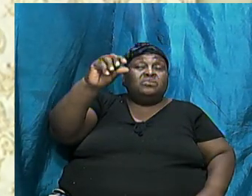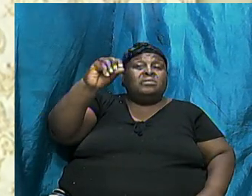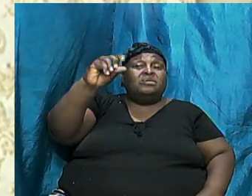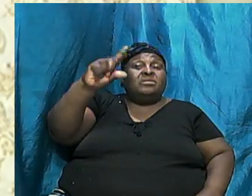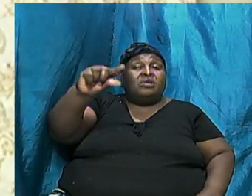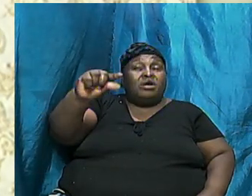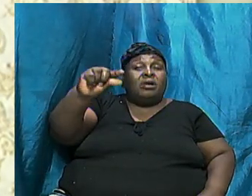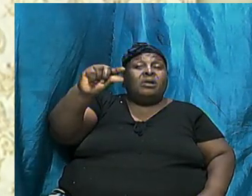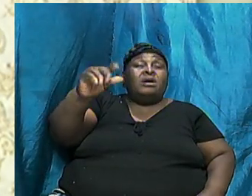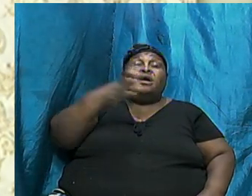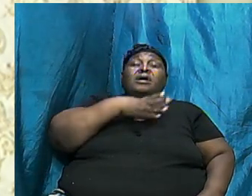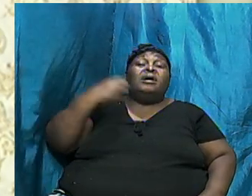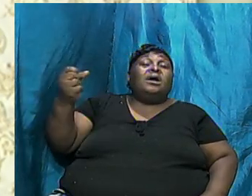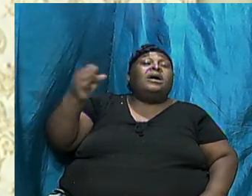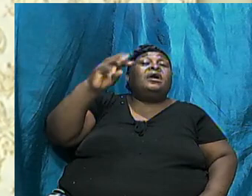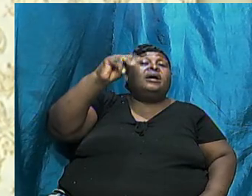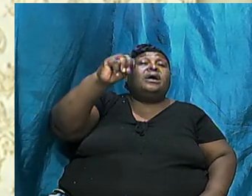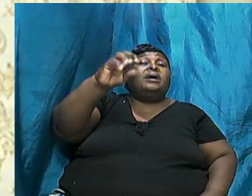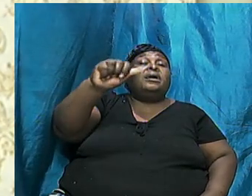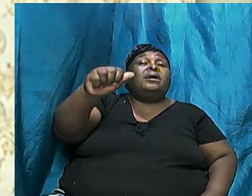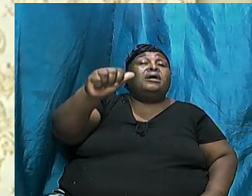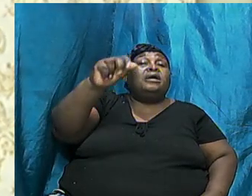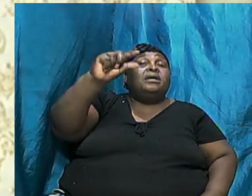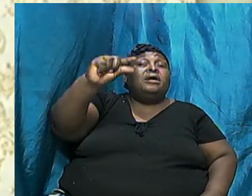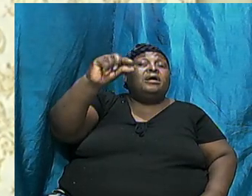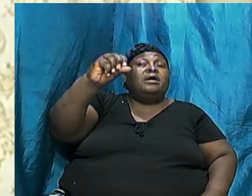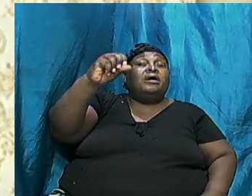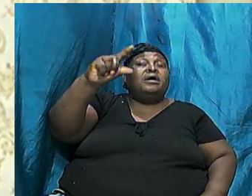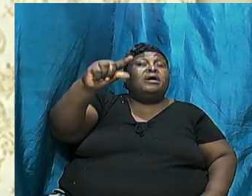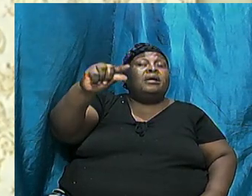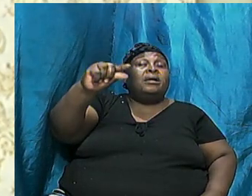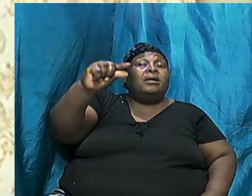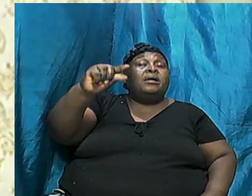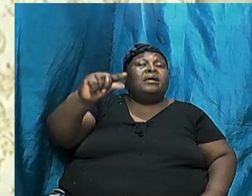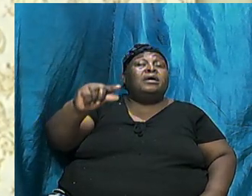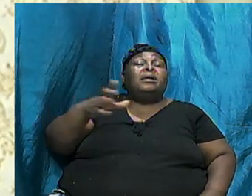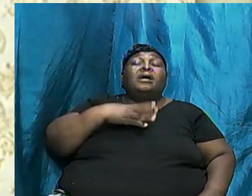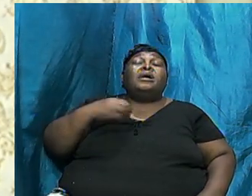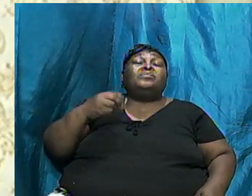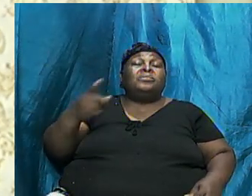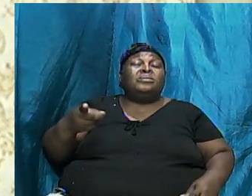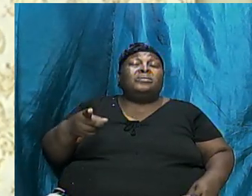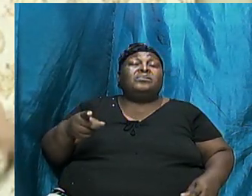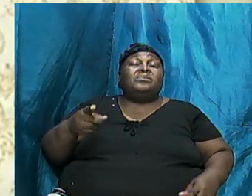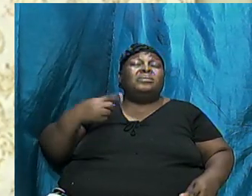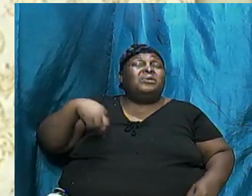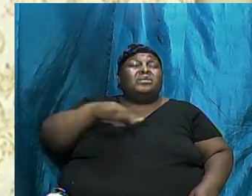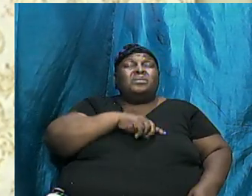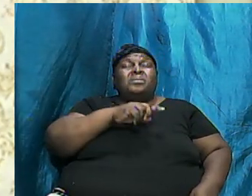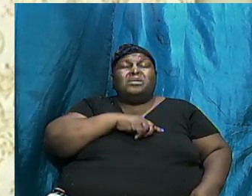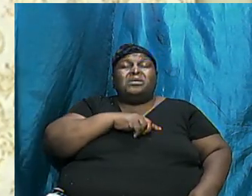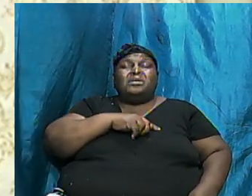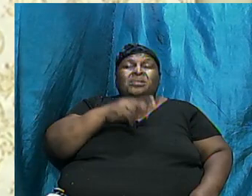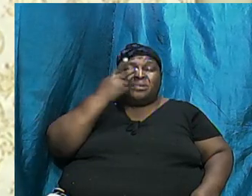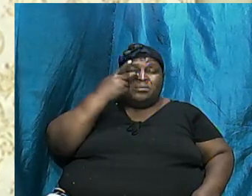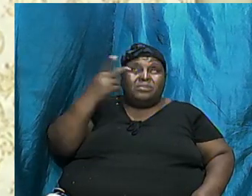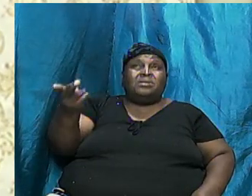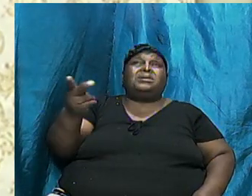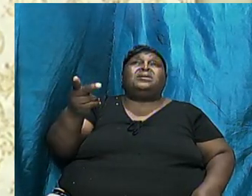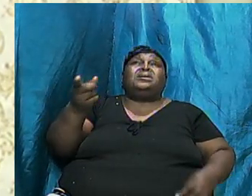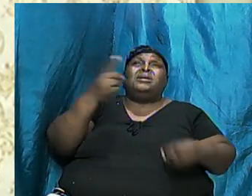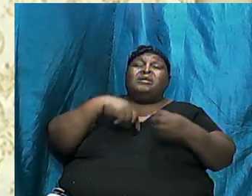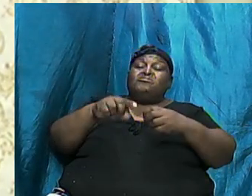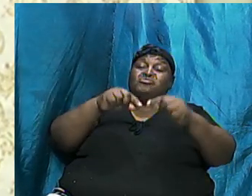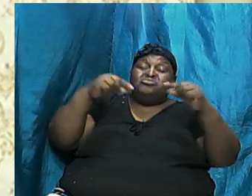Bible calls their names as they were We are looking at Germany, we are looking at Russia We are talking about great